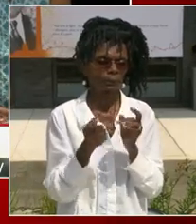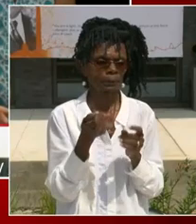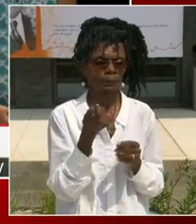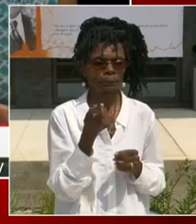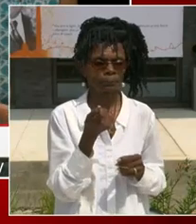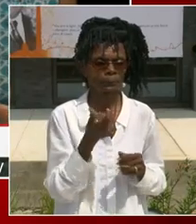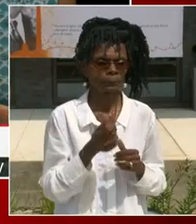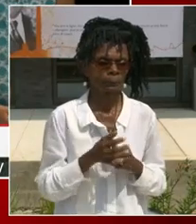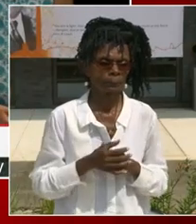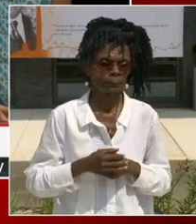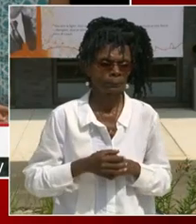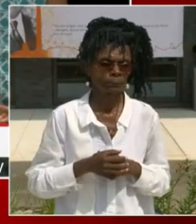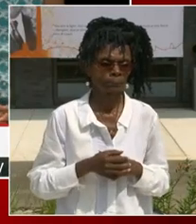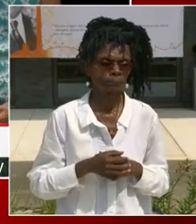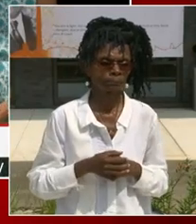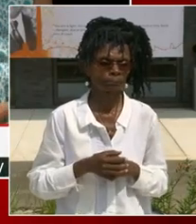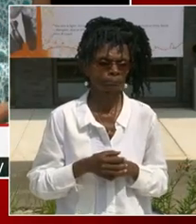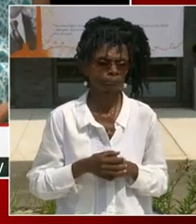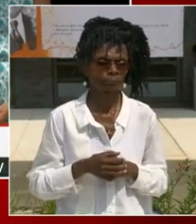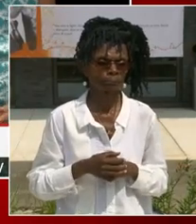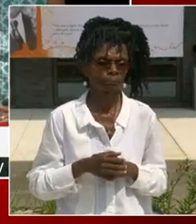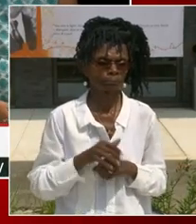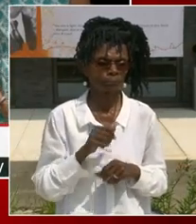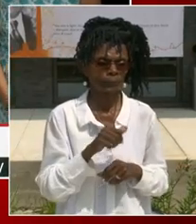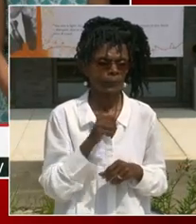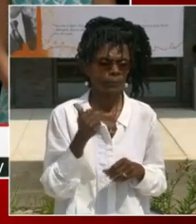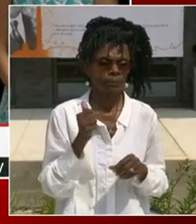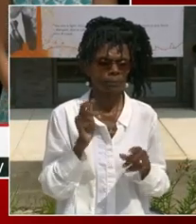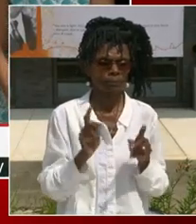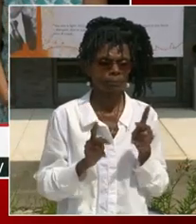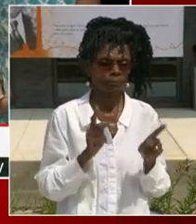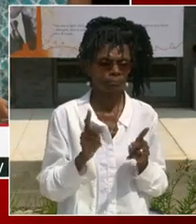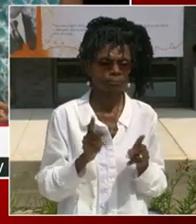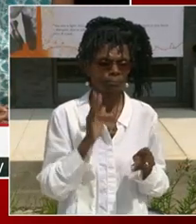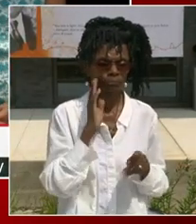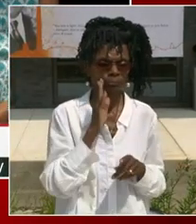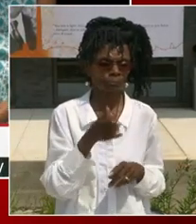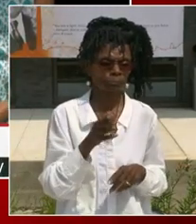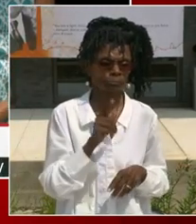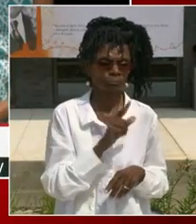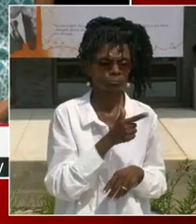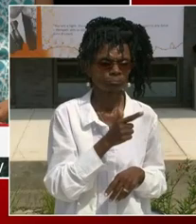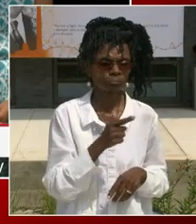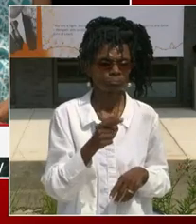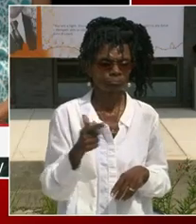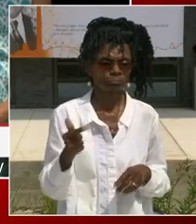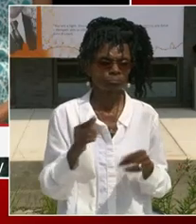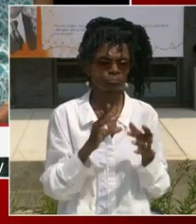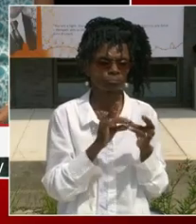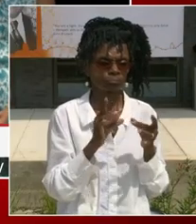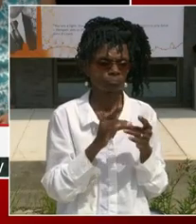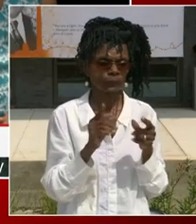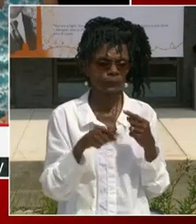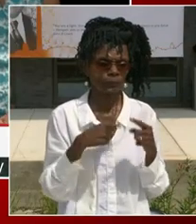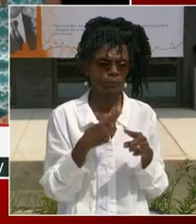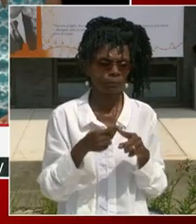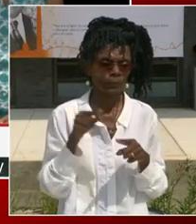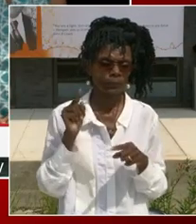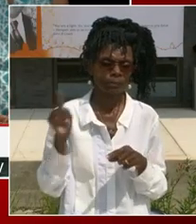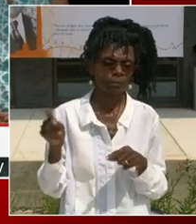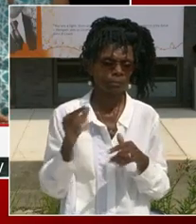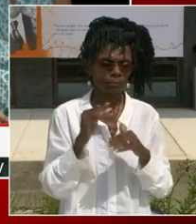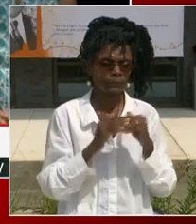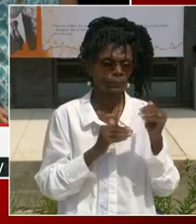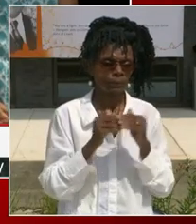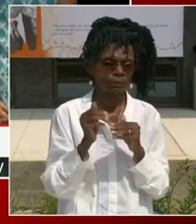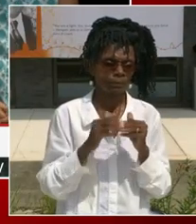from other folks who will talk to you exactly about the building. You'll be able to see the building. And then we're going to cut the